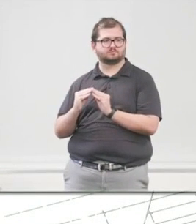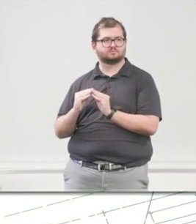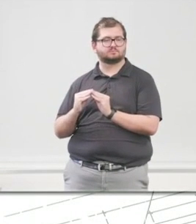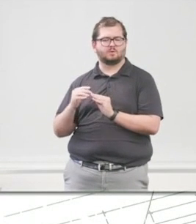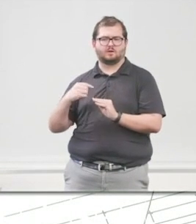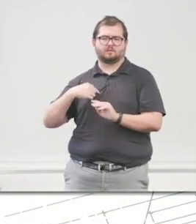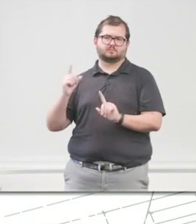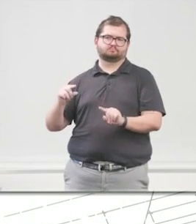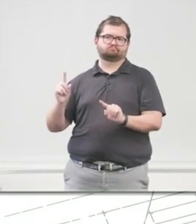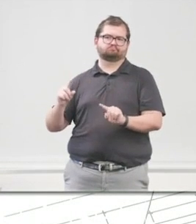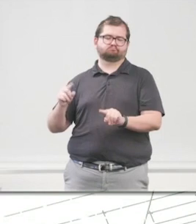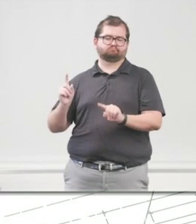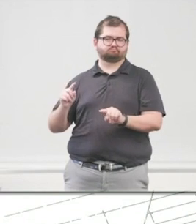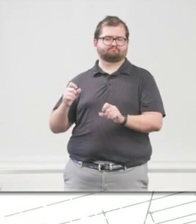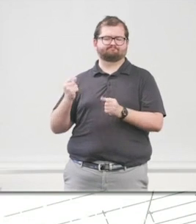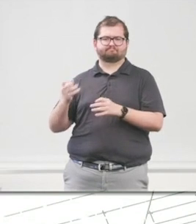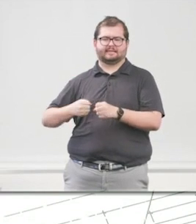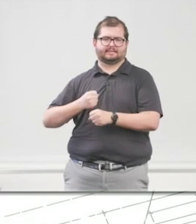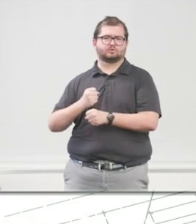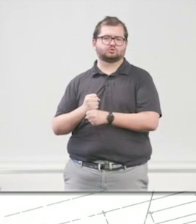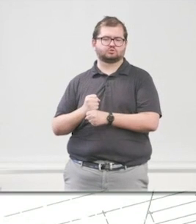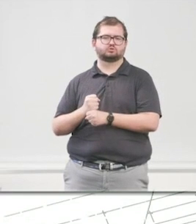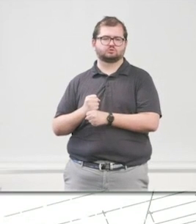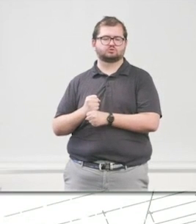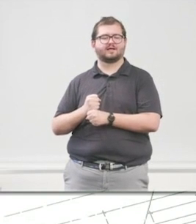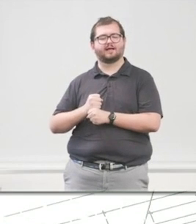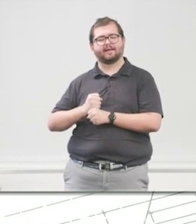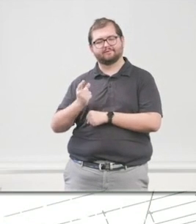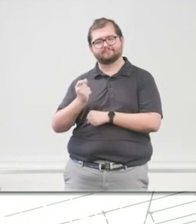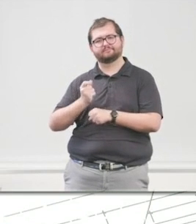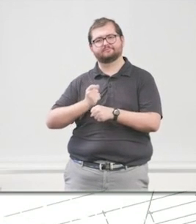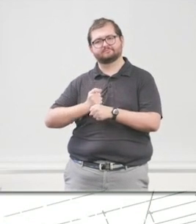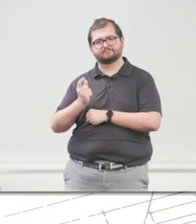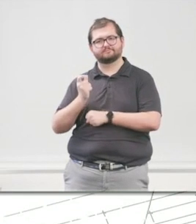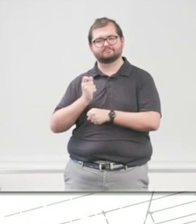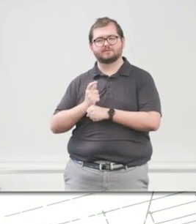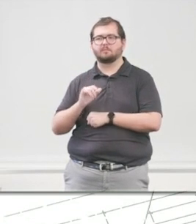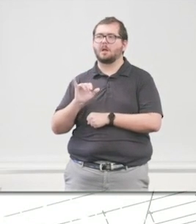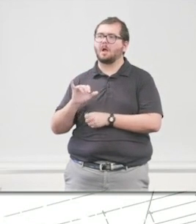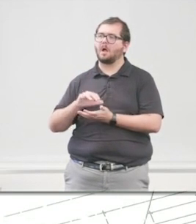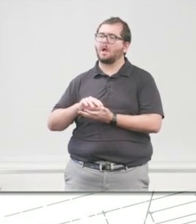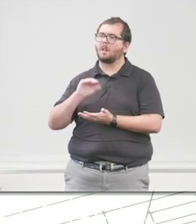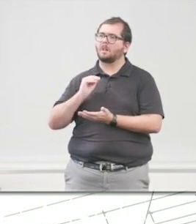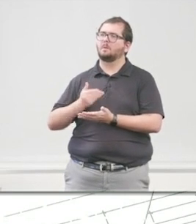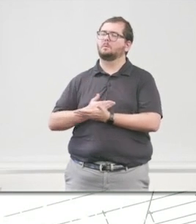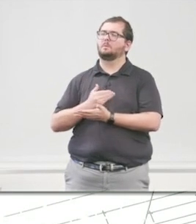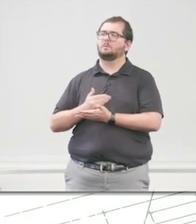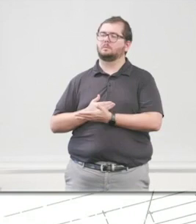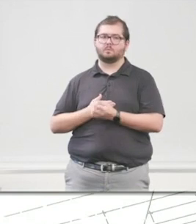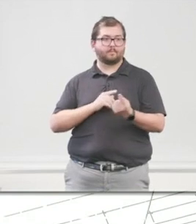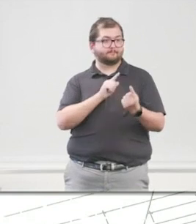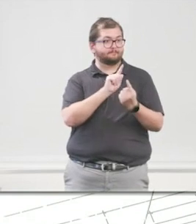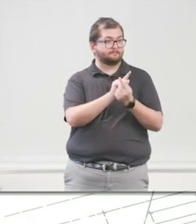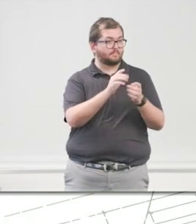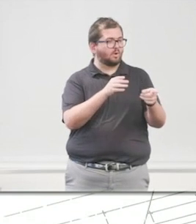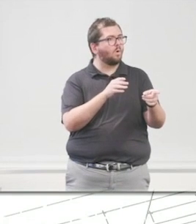and I've been coming to these for years, every single year, I learn something. And I meet another person who can help my